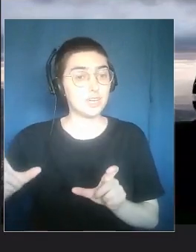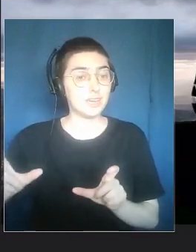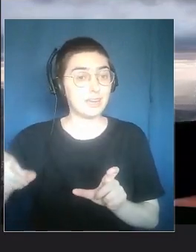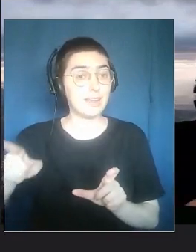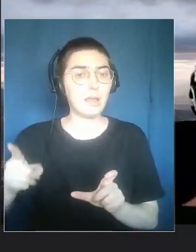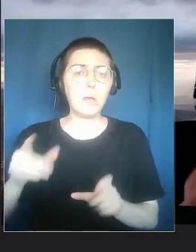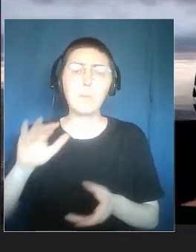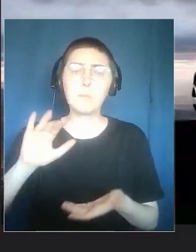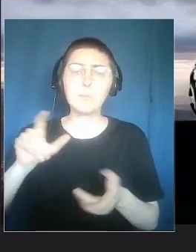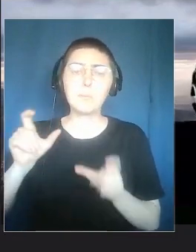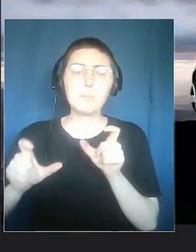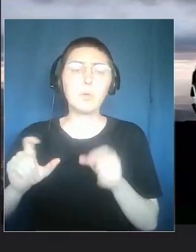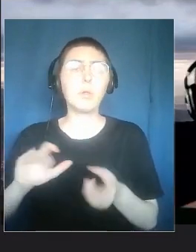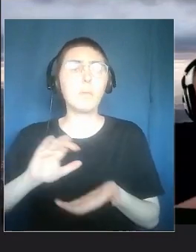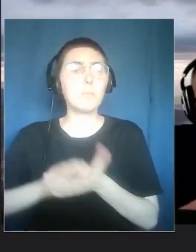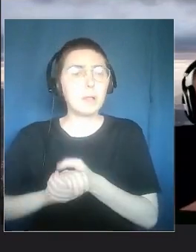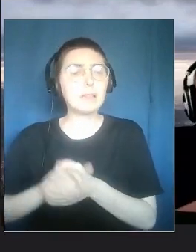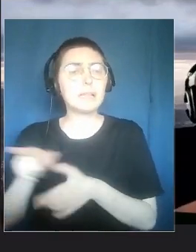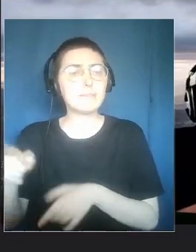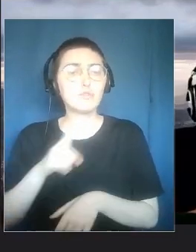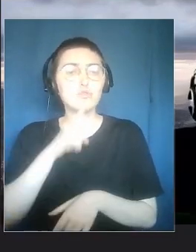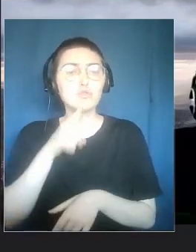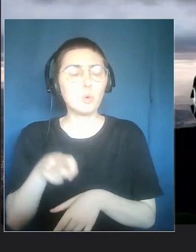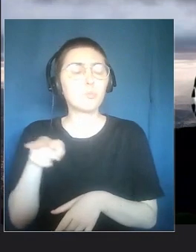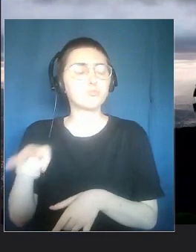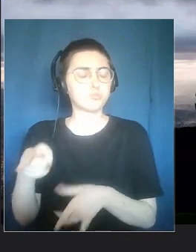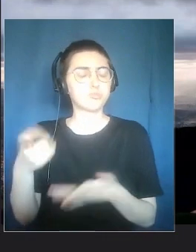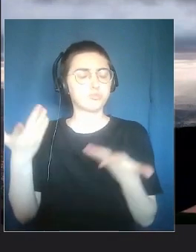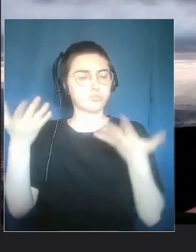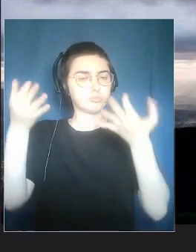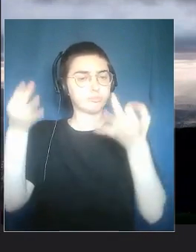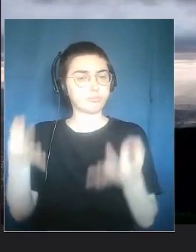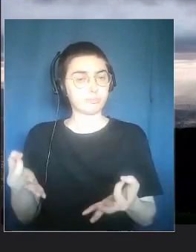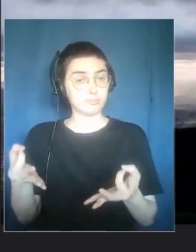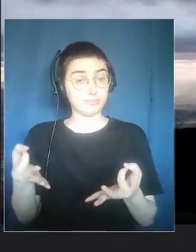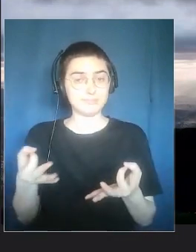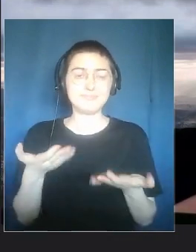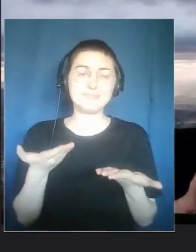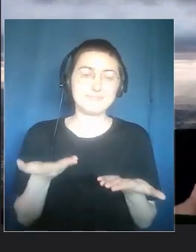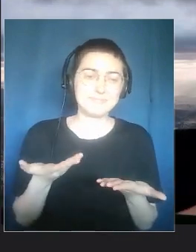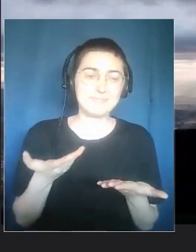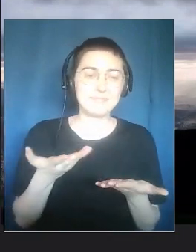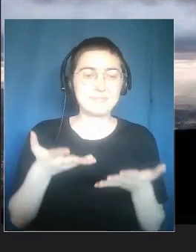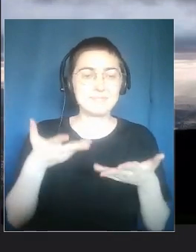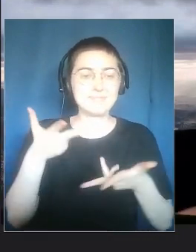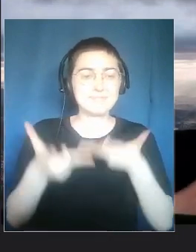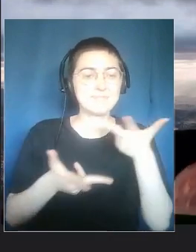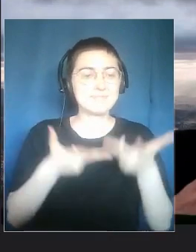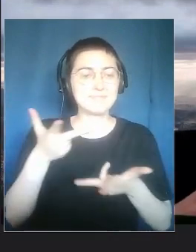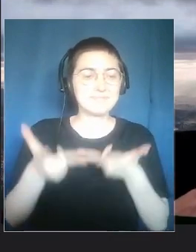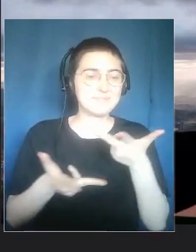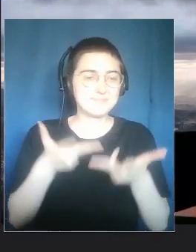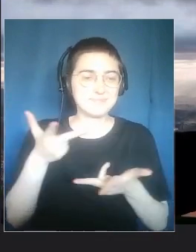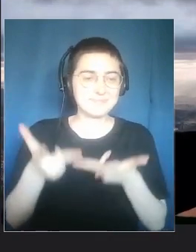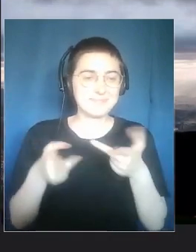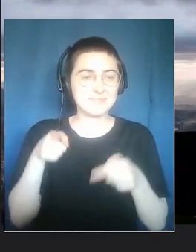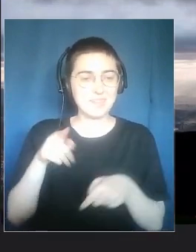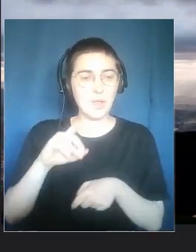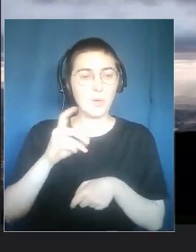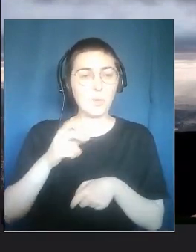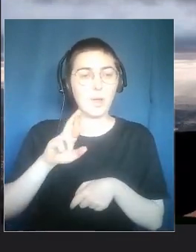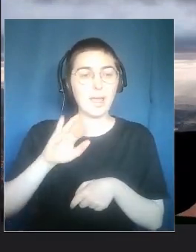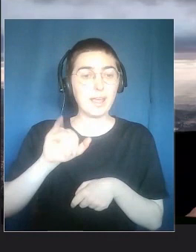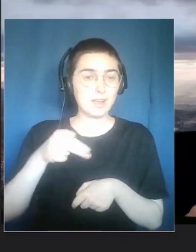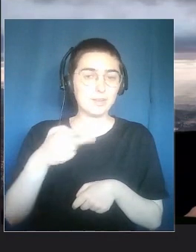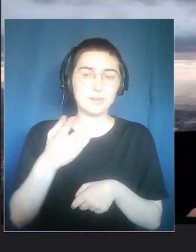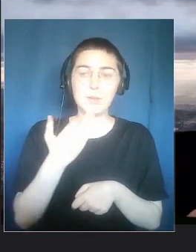anthropologic point of view. It's true what is seen by people. This is just to connect